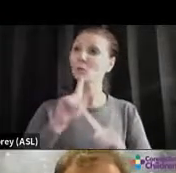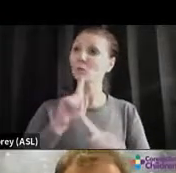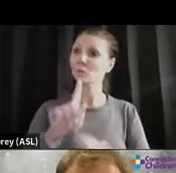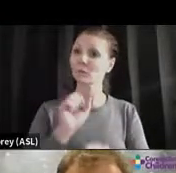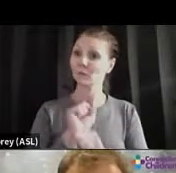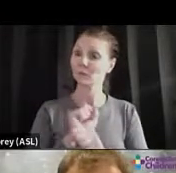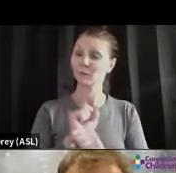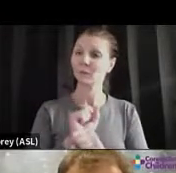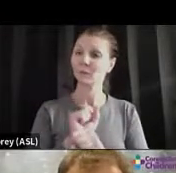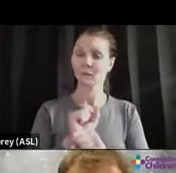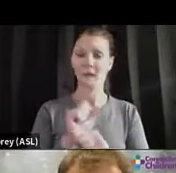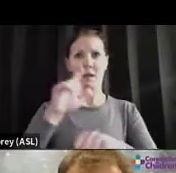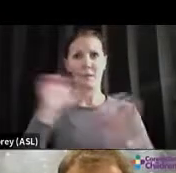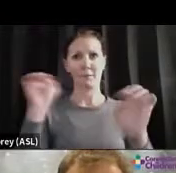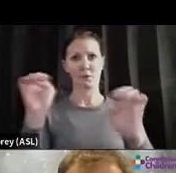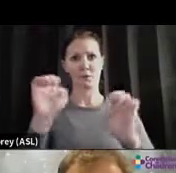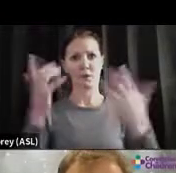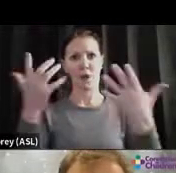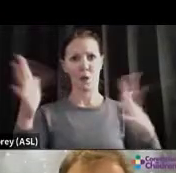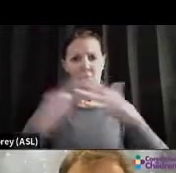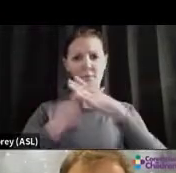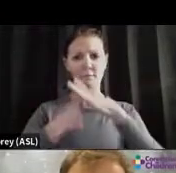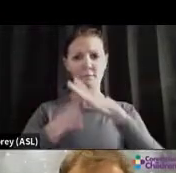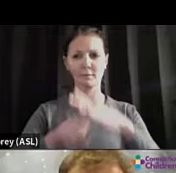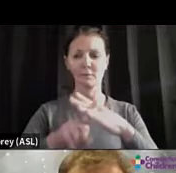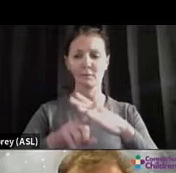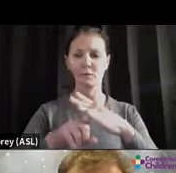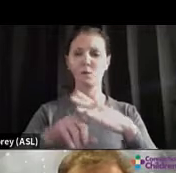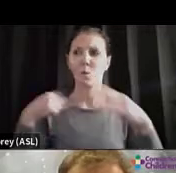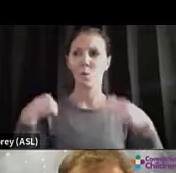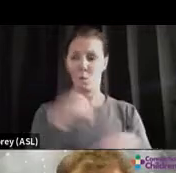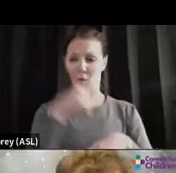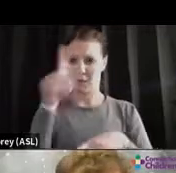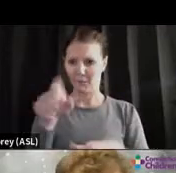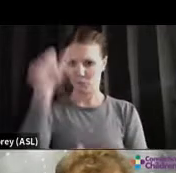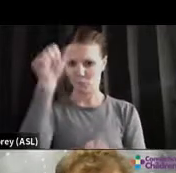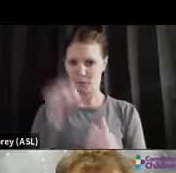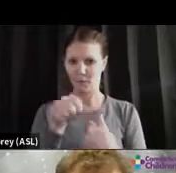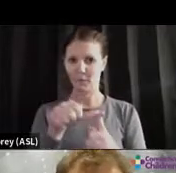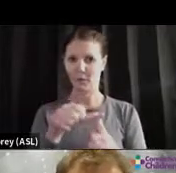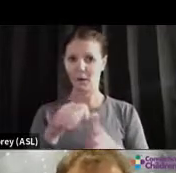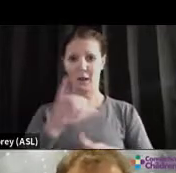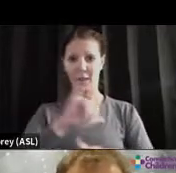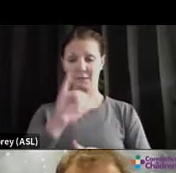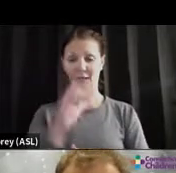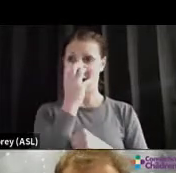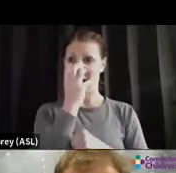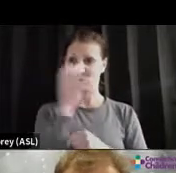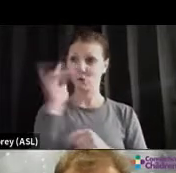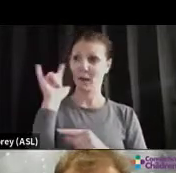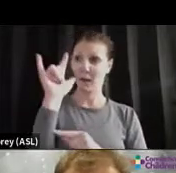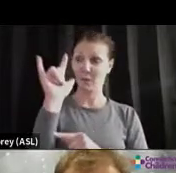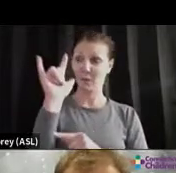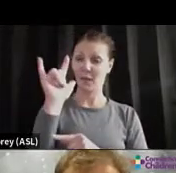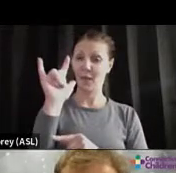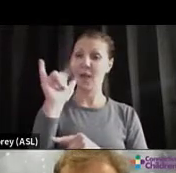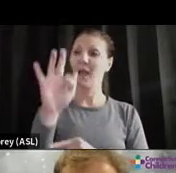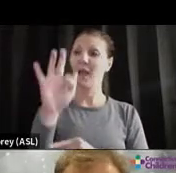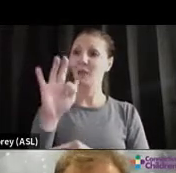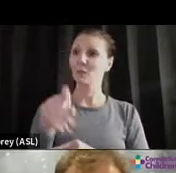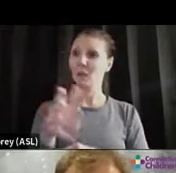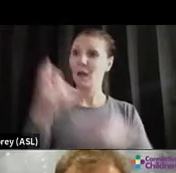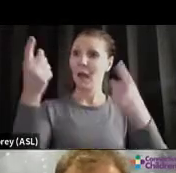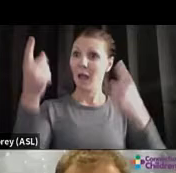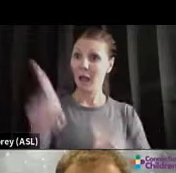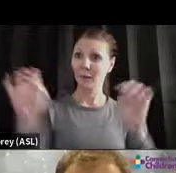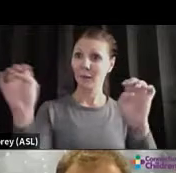kids, we have to ask ourselves, have we put our oxygen mask on? Right? We can call for flight attendants, we